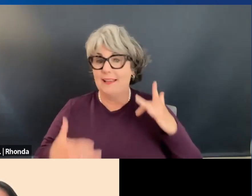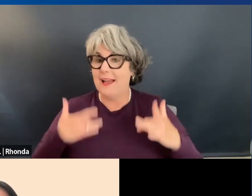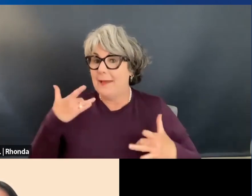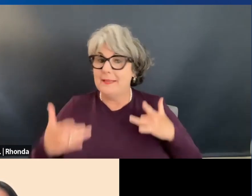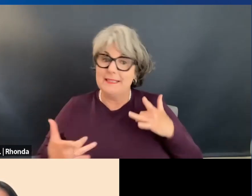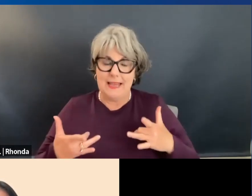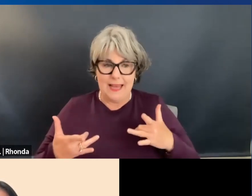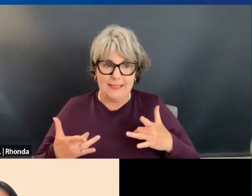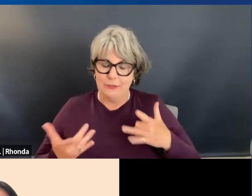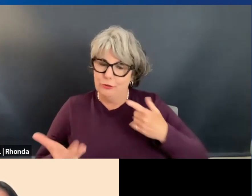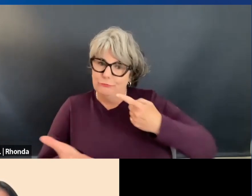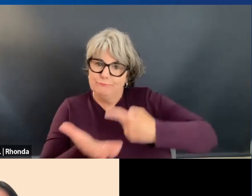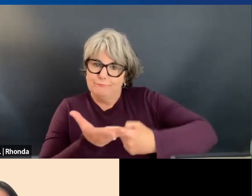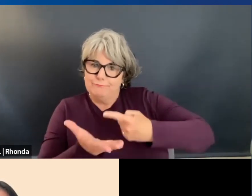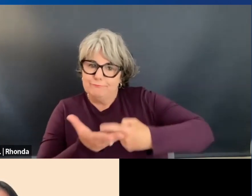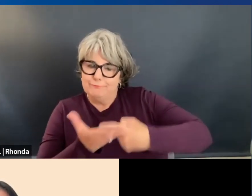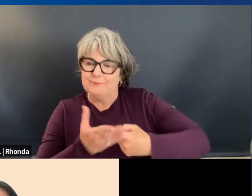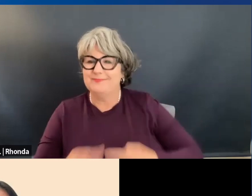to get into the discussion.